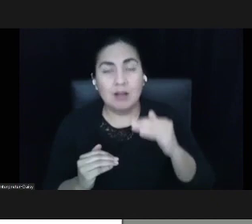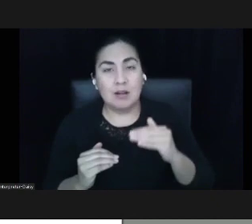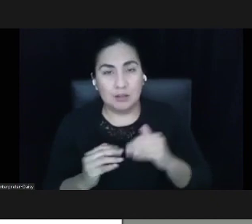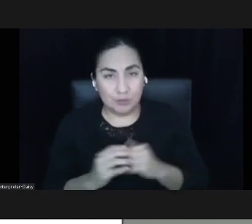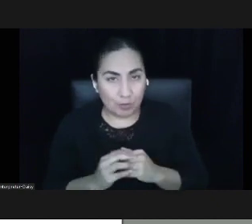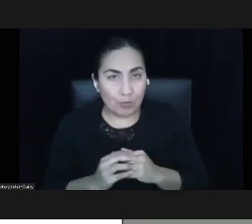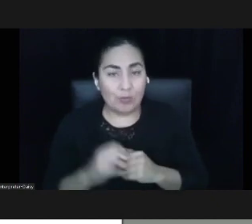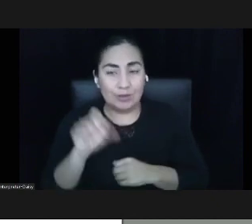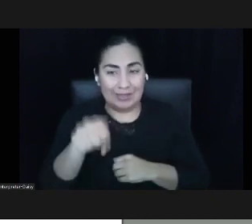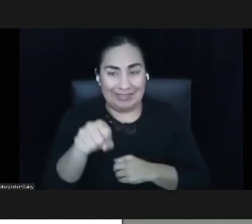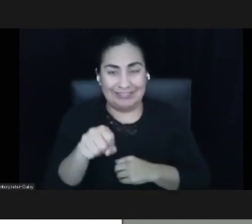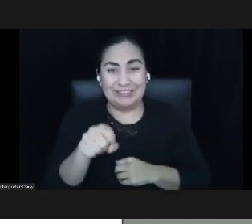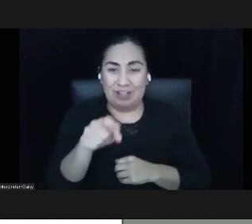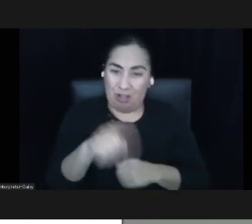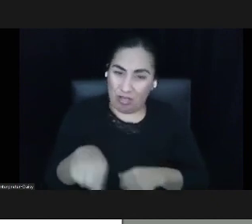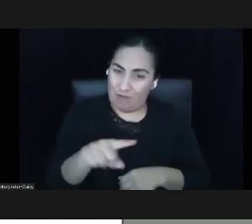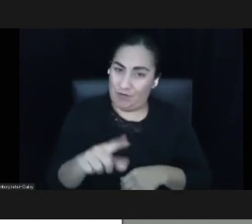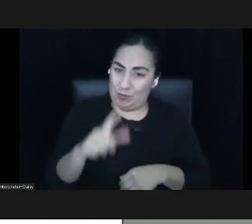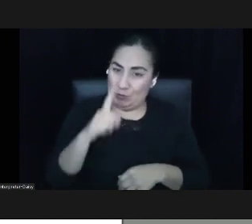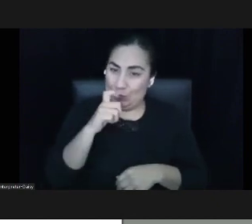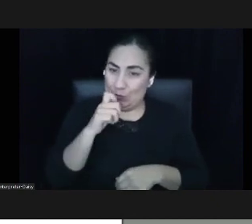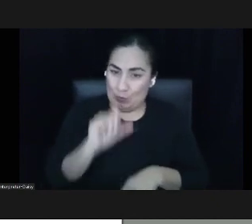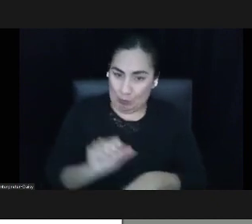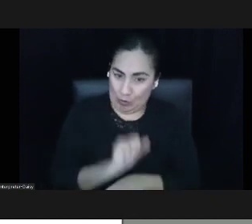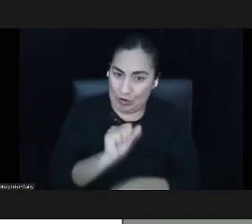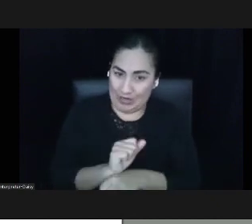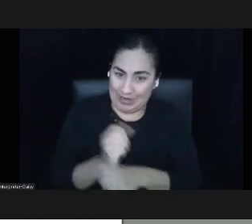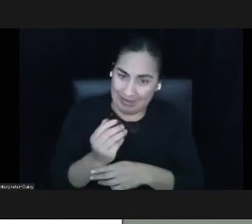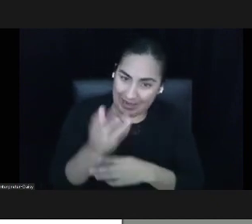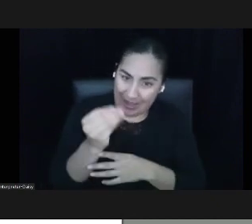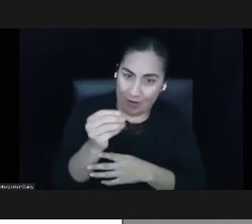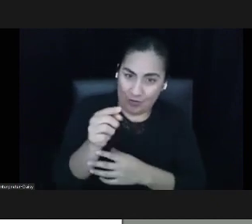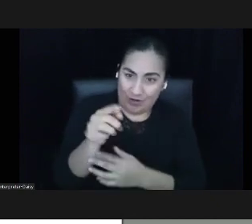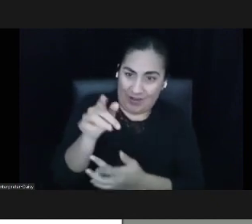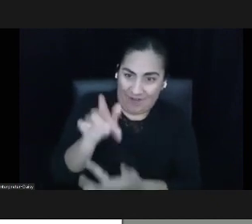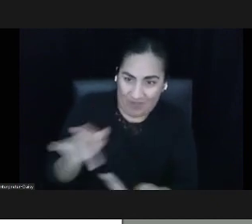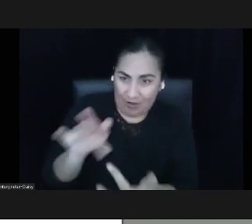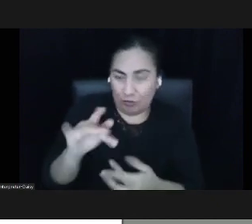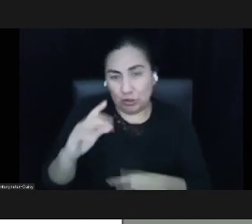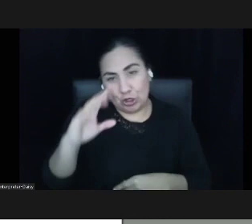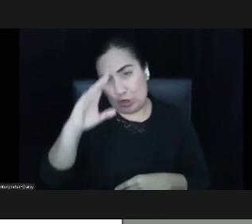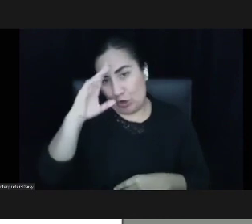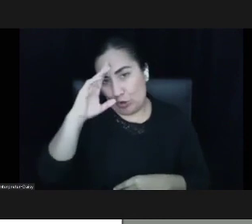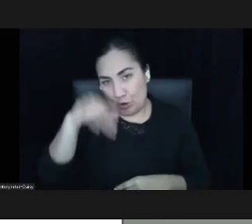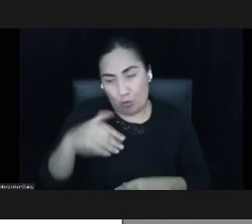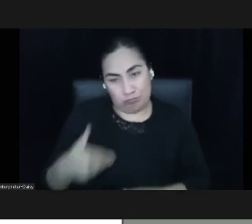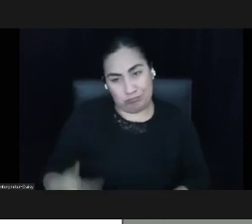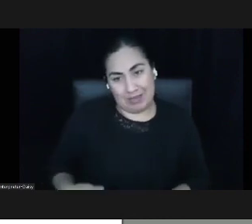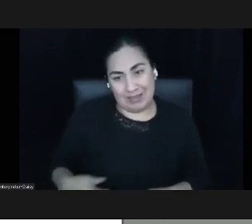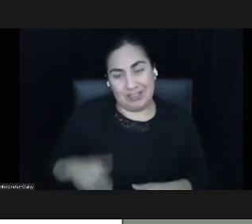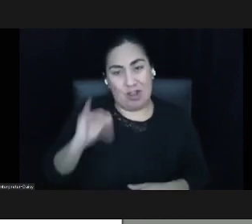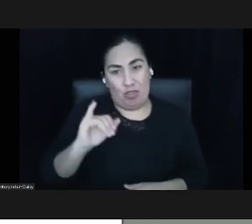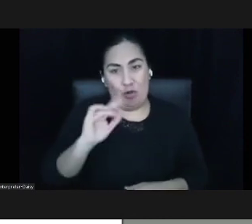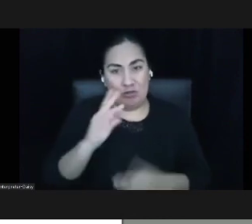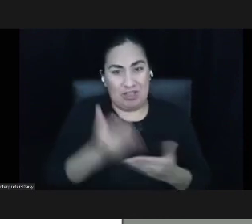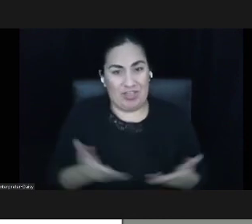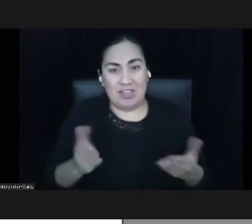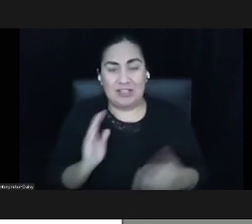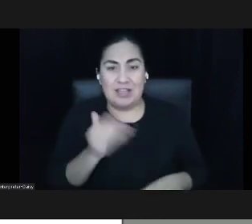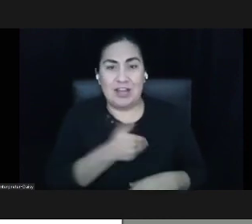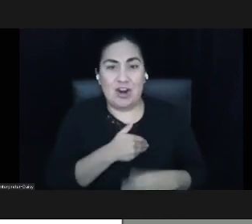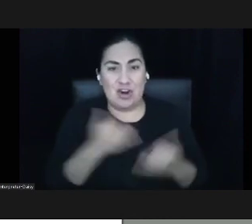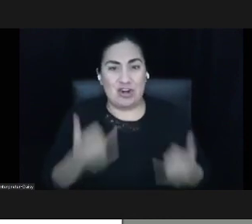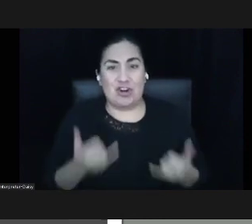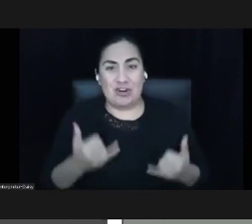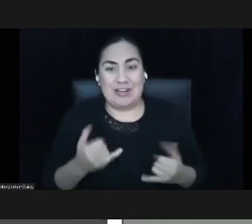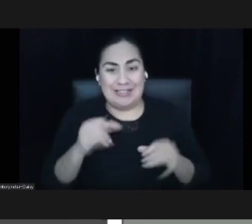all of you who are working in the field have a sense that these are the things that our current systems perpetuate. And